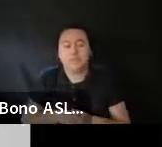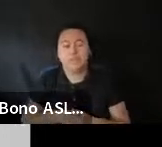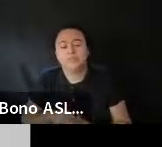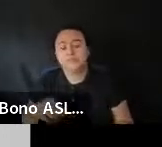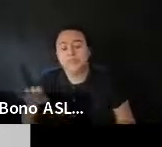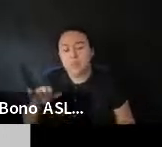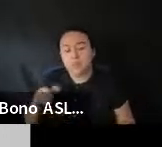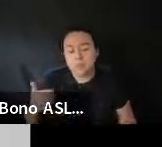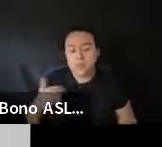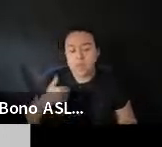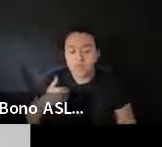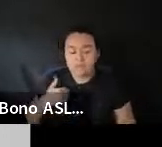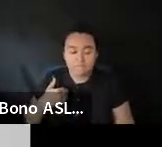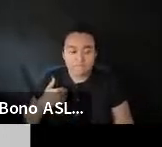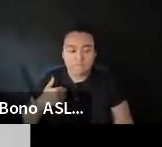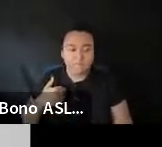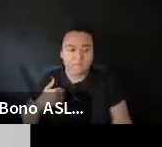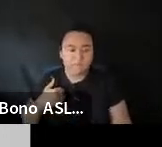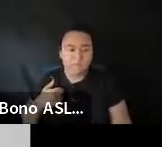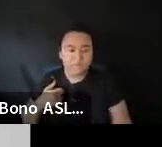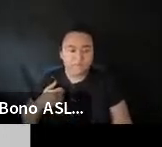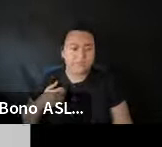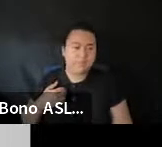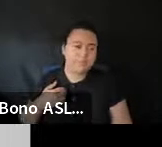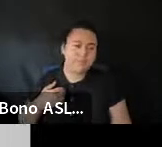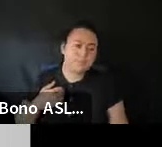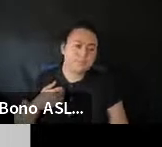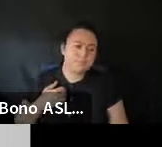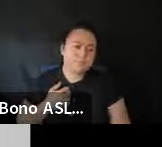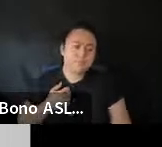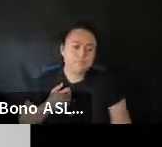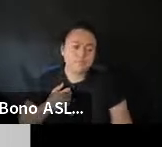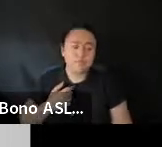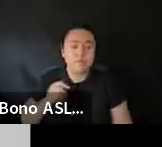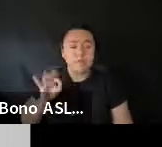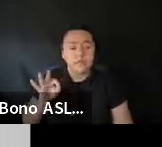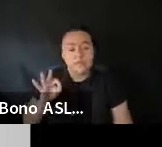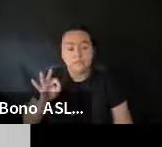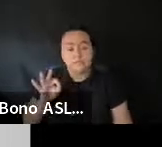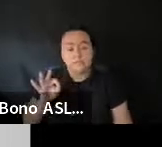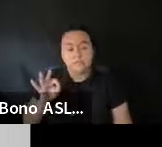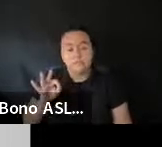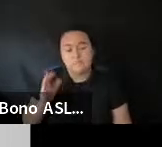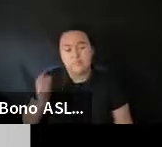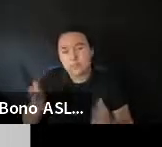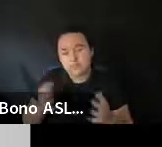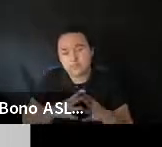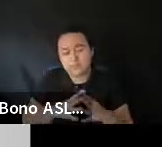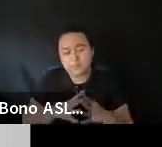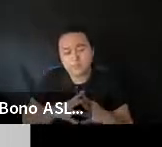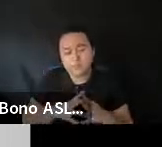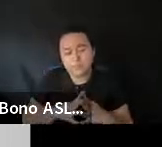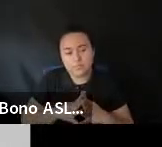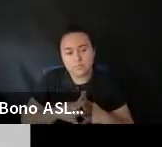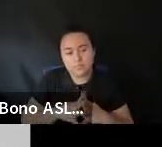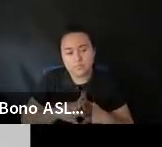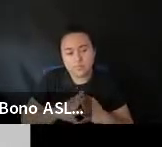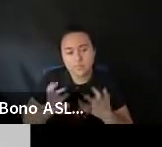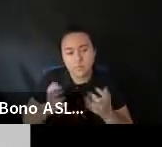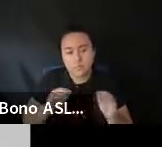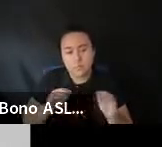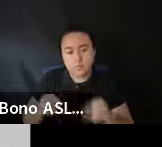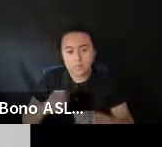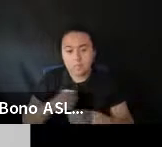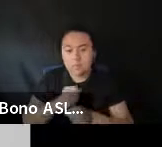Uh. And then this is where. You know. If you're looking. Uh. To locate your production. These are